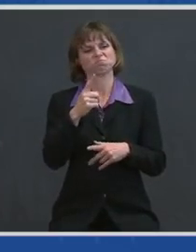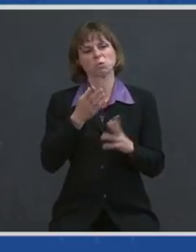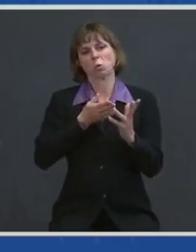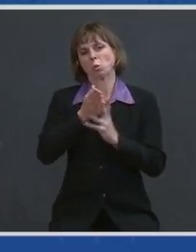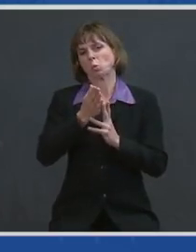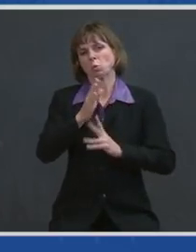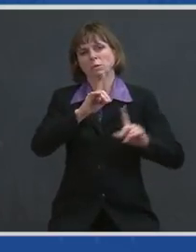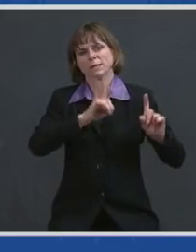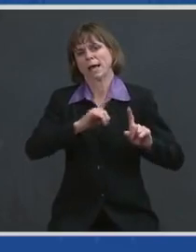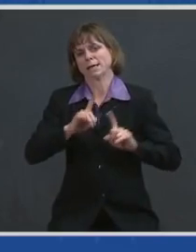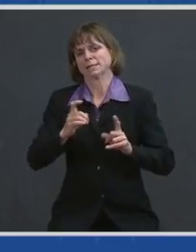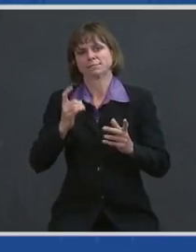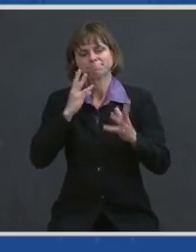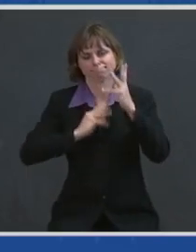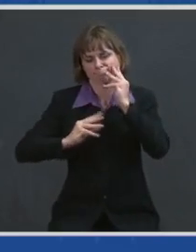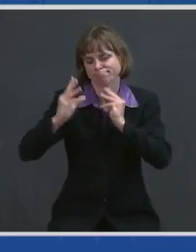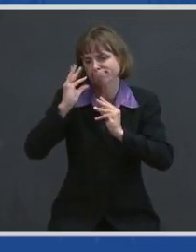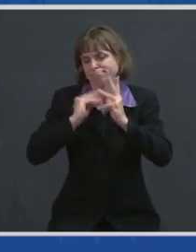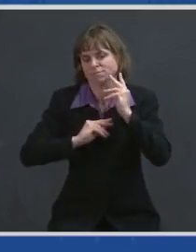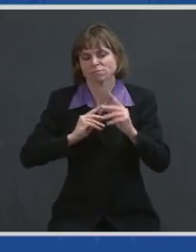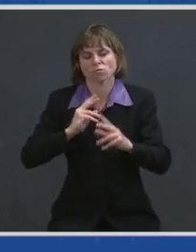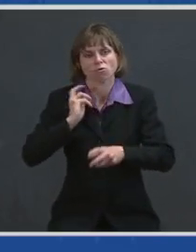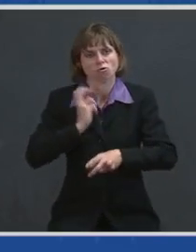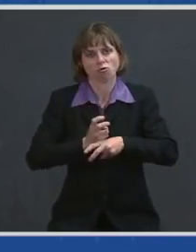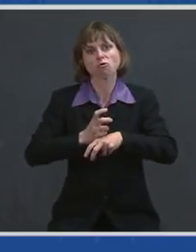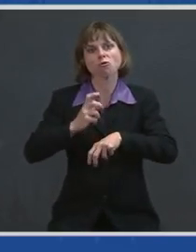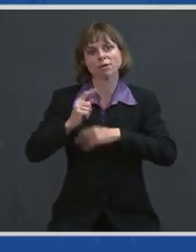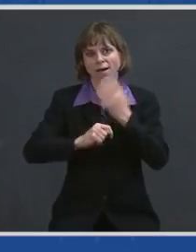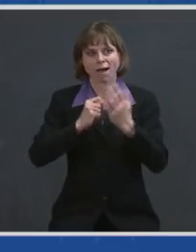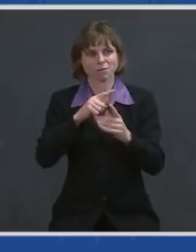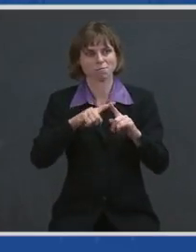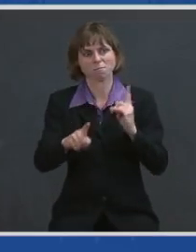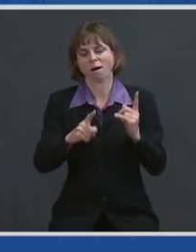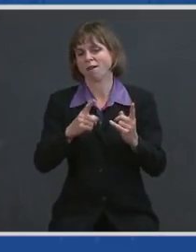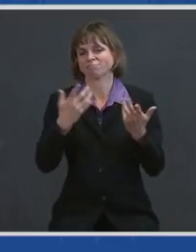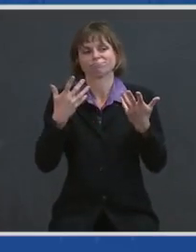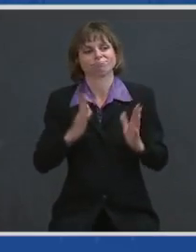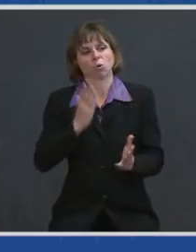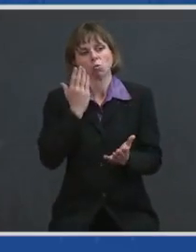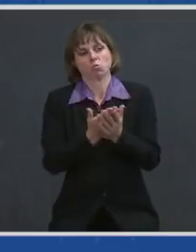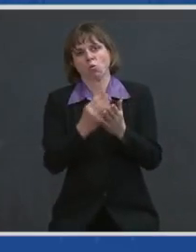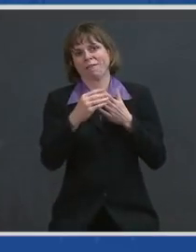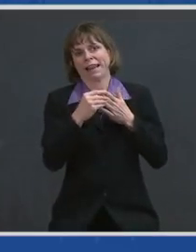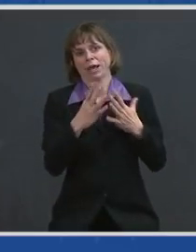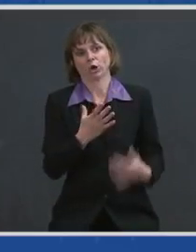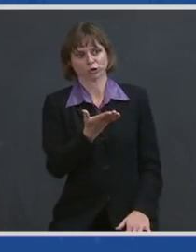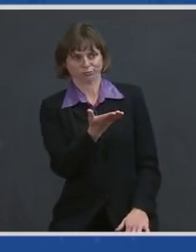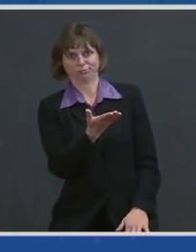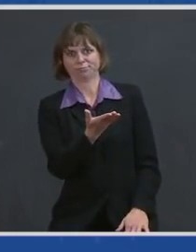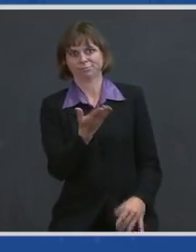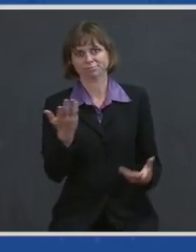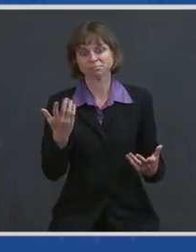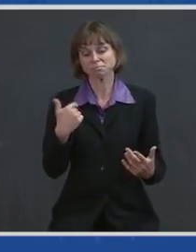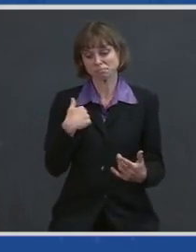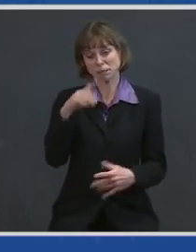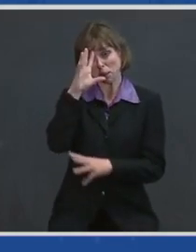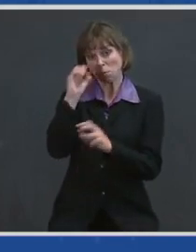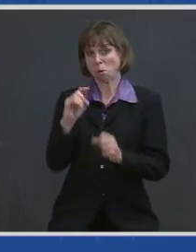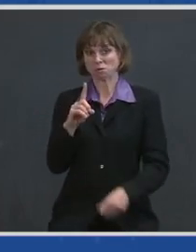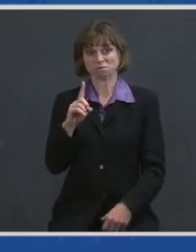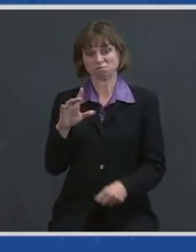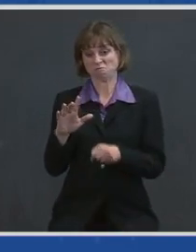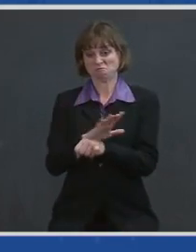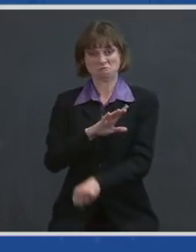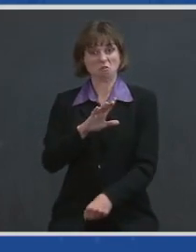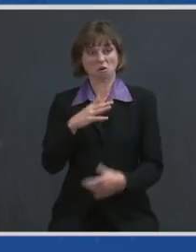the most difficult circumstances, and they are proven leaders. The President and I have full confidence in